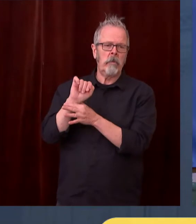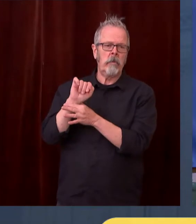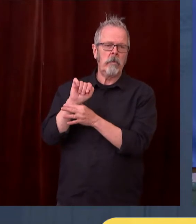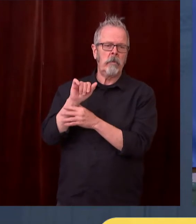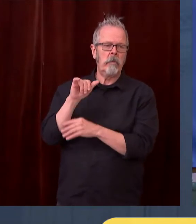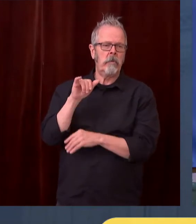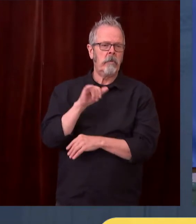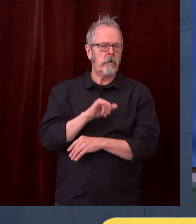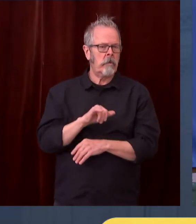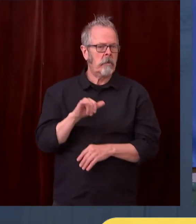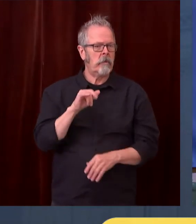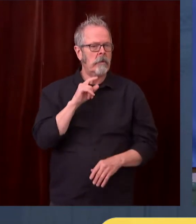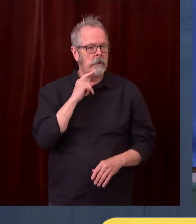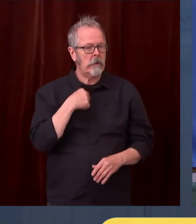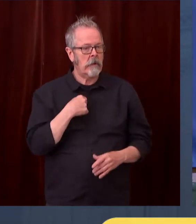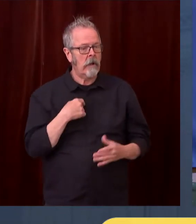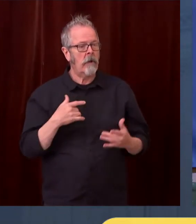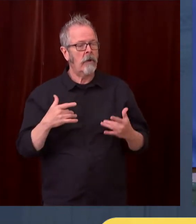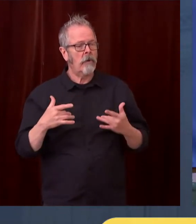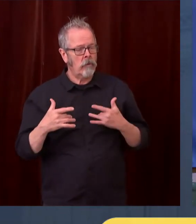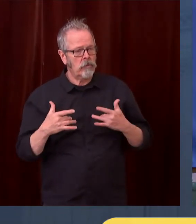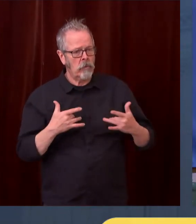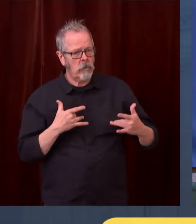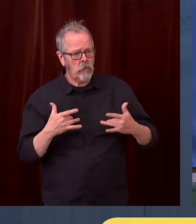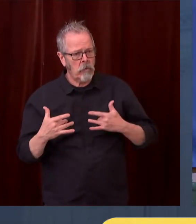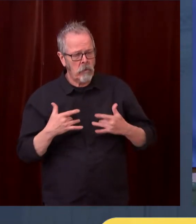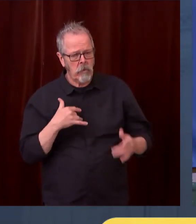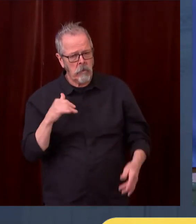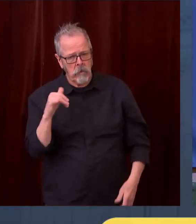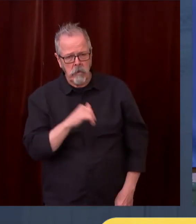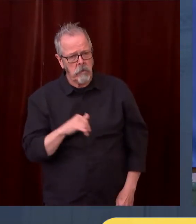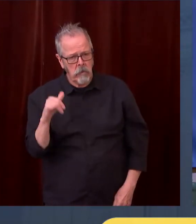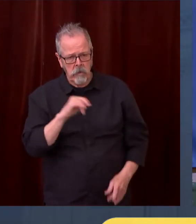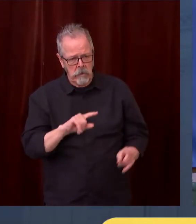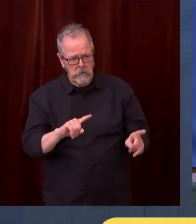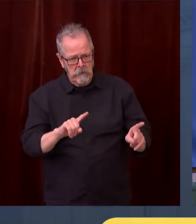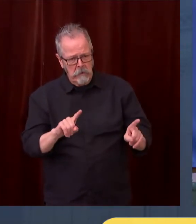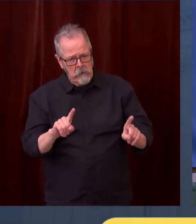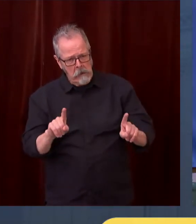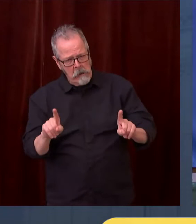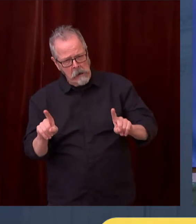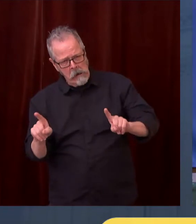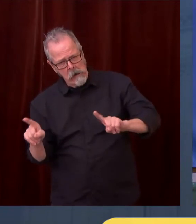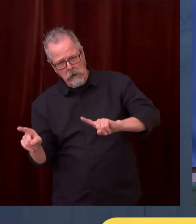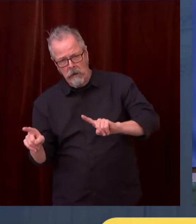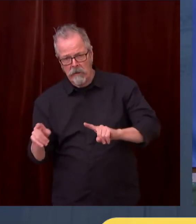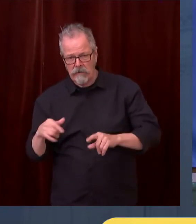reiterated now, saved tens of thousands of lives in our state. should continue on that commitment.